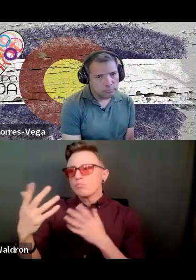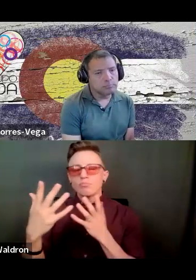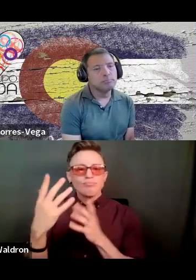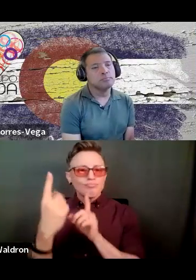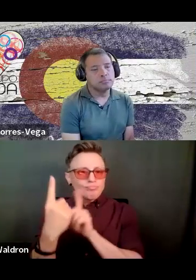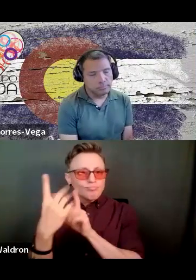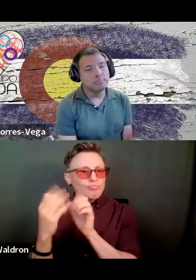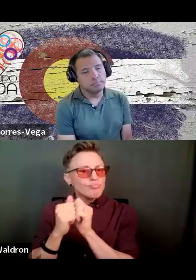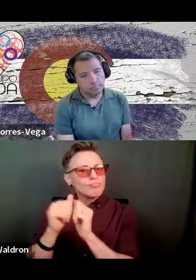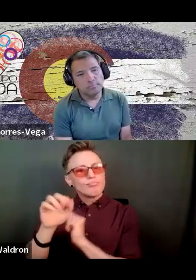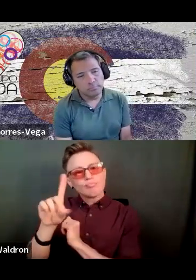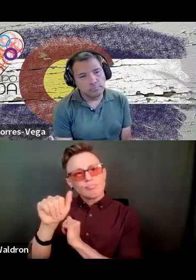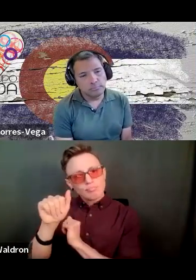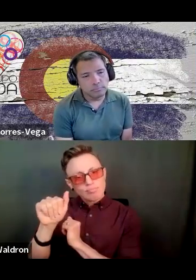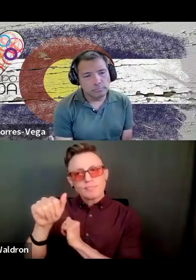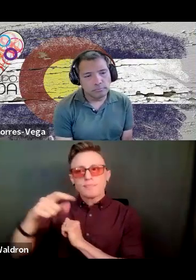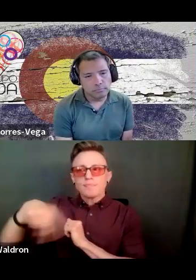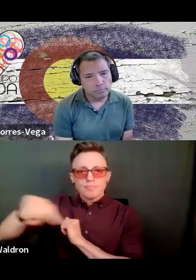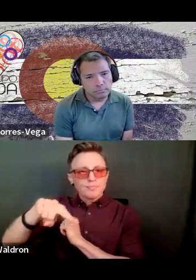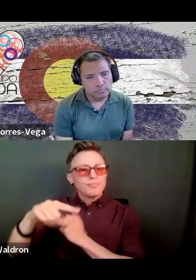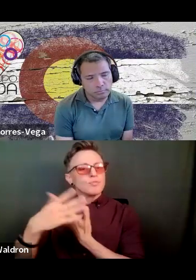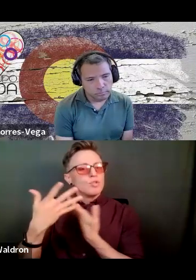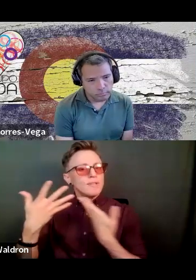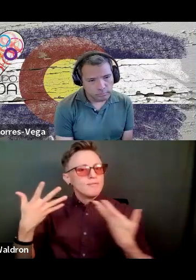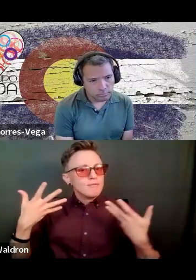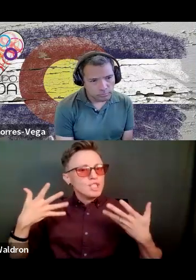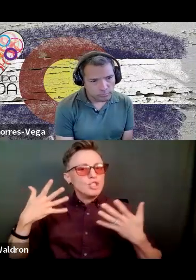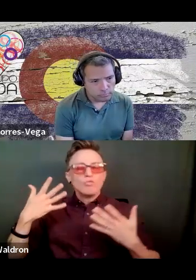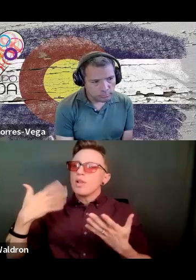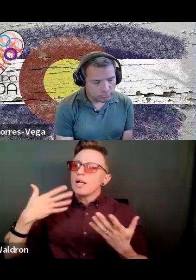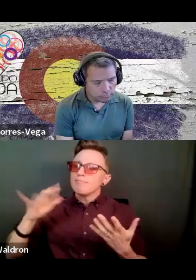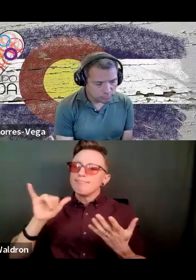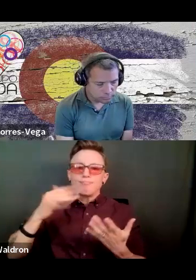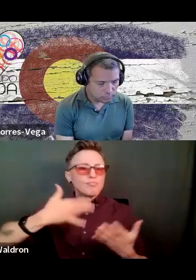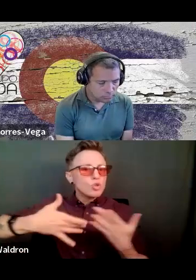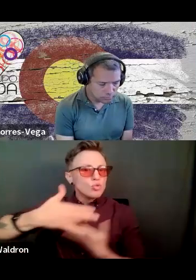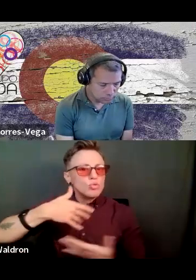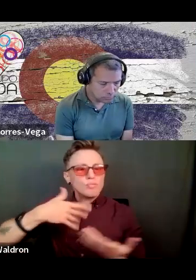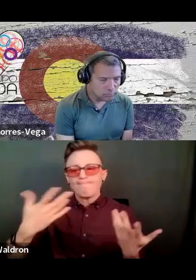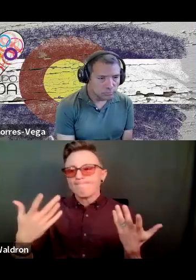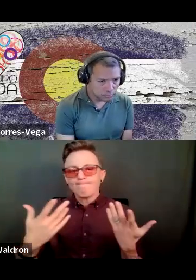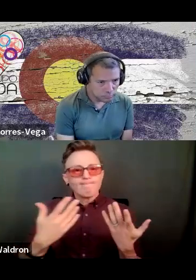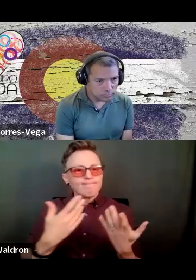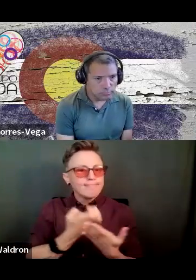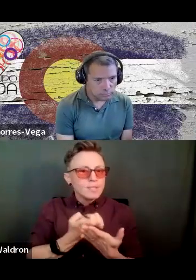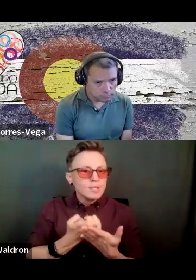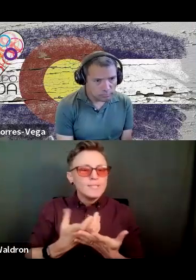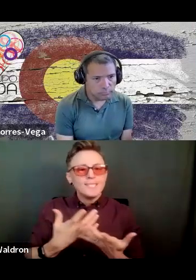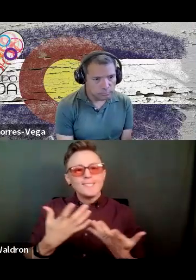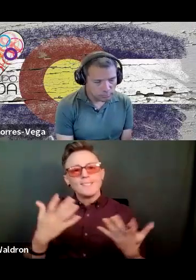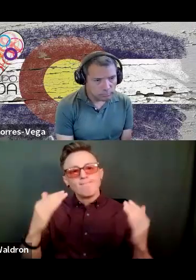disabilities, those who experience social and economic disadvantages.